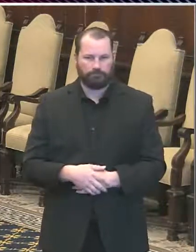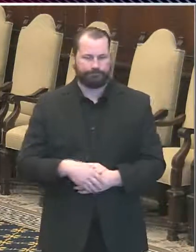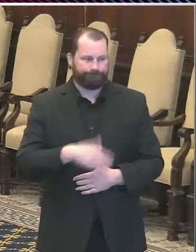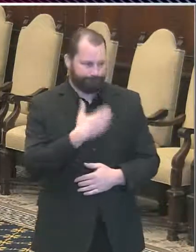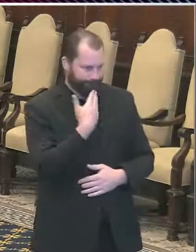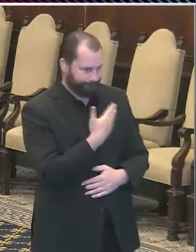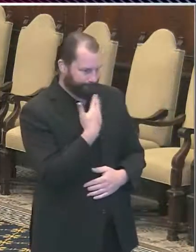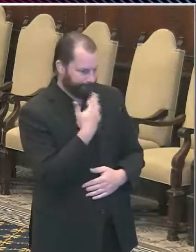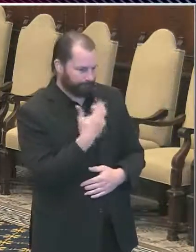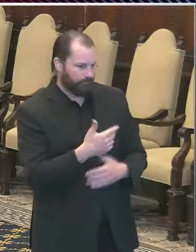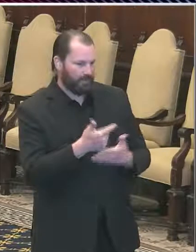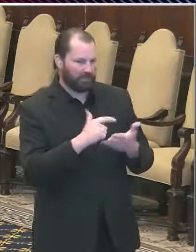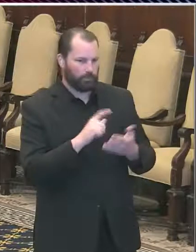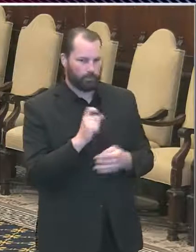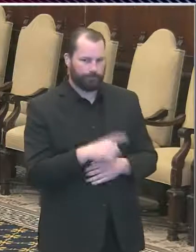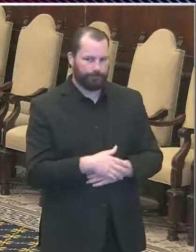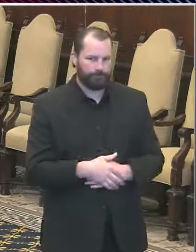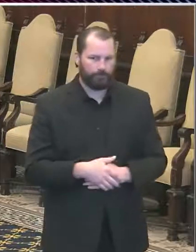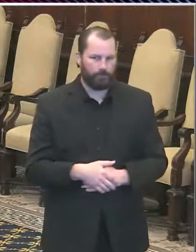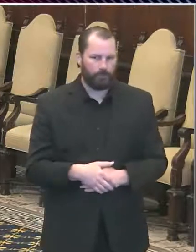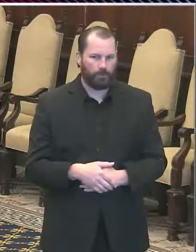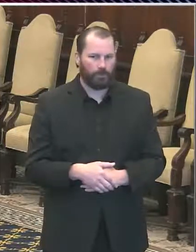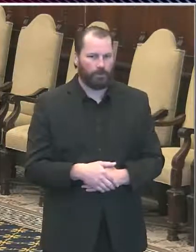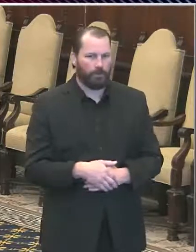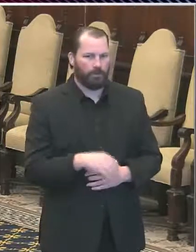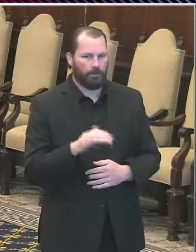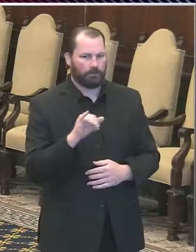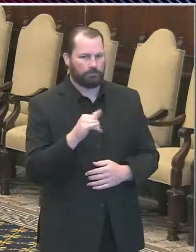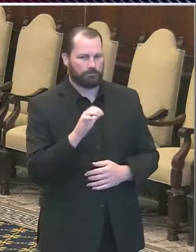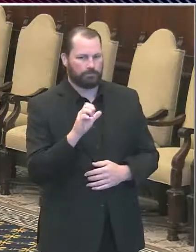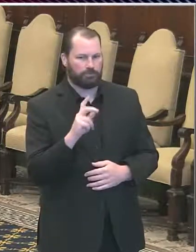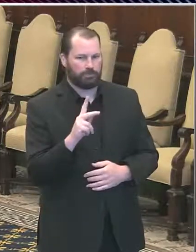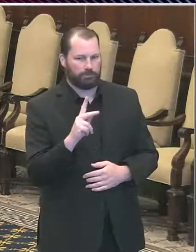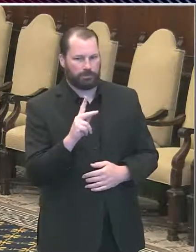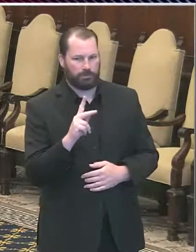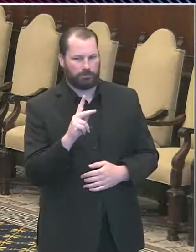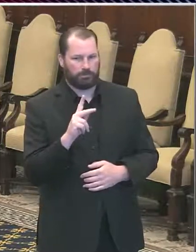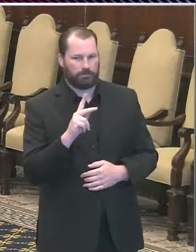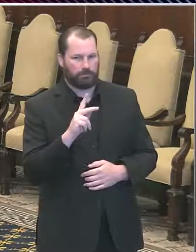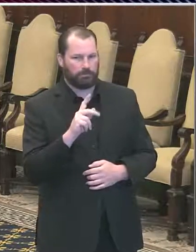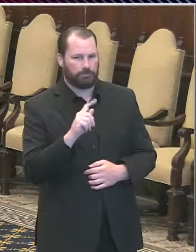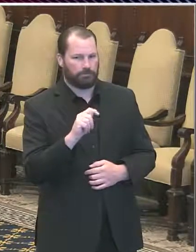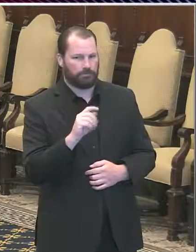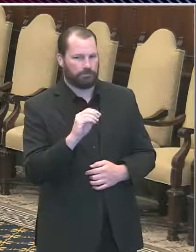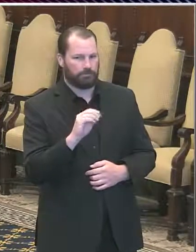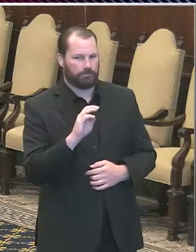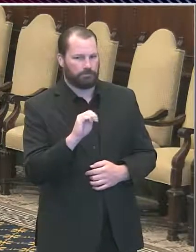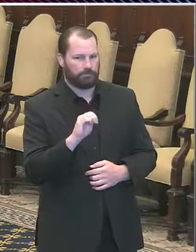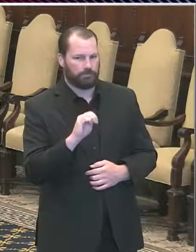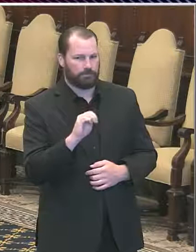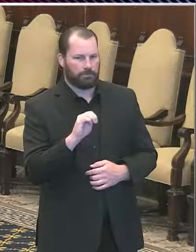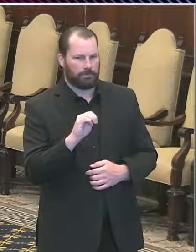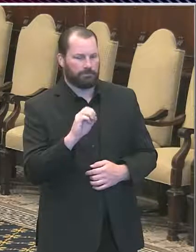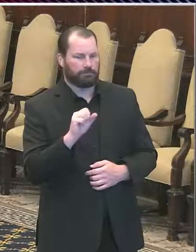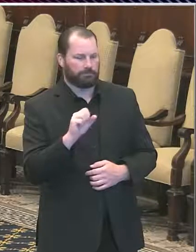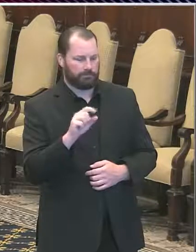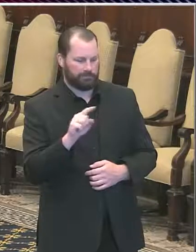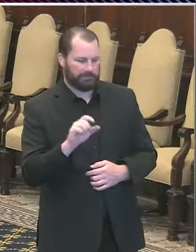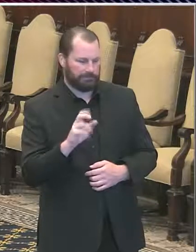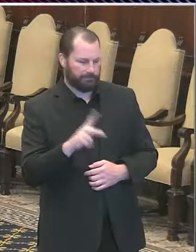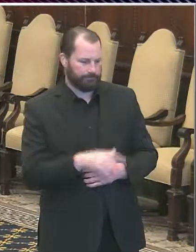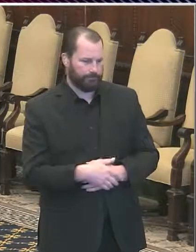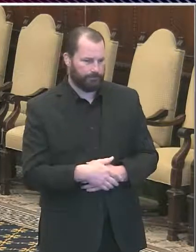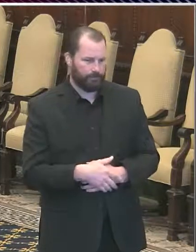Thanks, Mitch. We are going to go to Jack Tomsic now with Metro. Yes, this question is for the prison